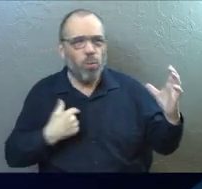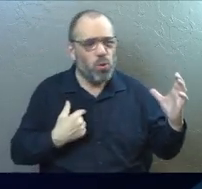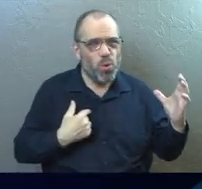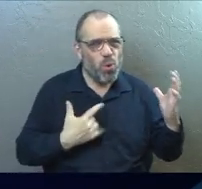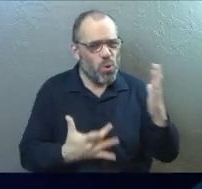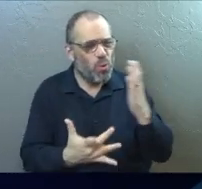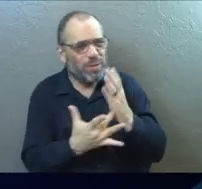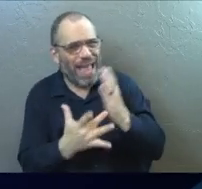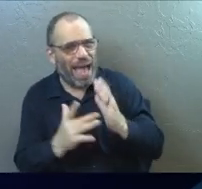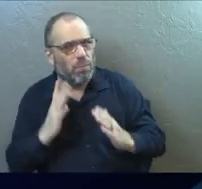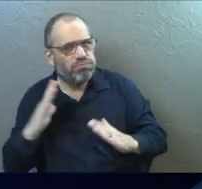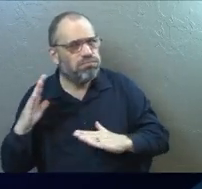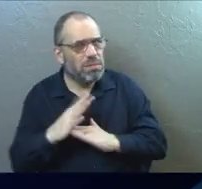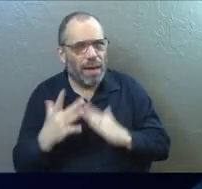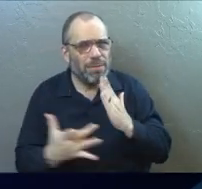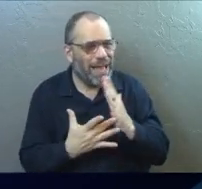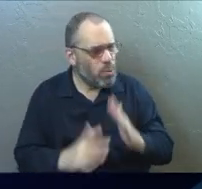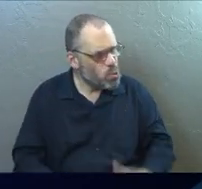so high tech.